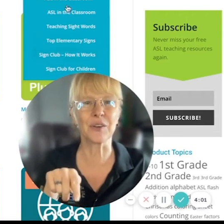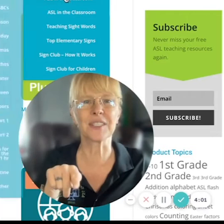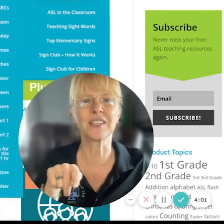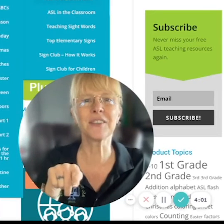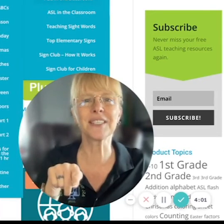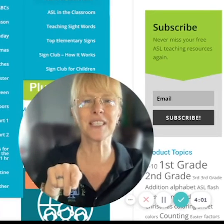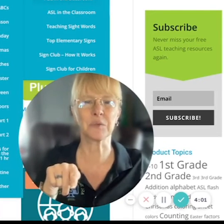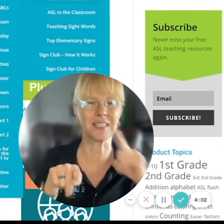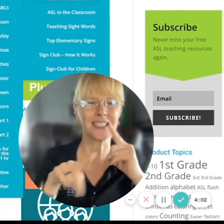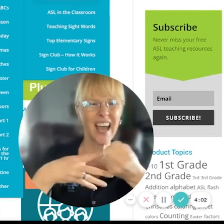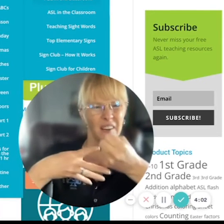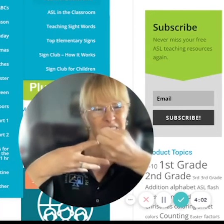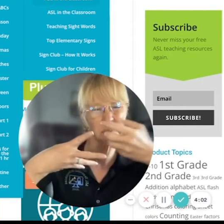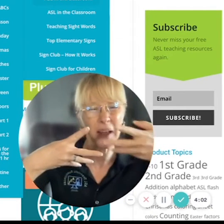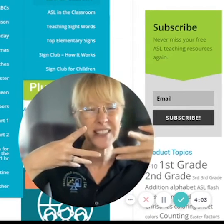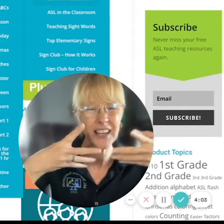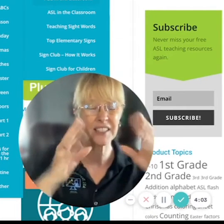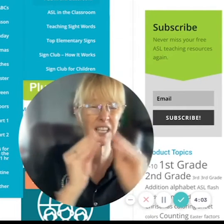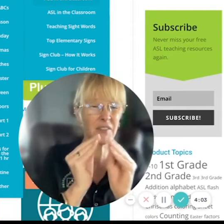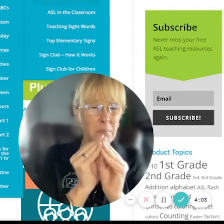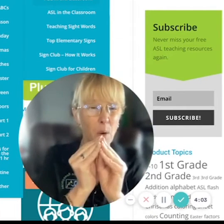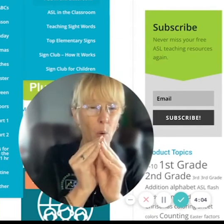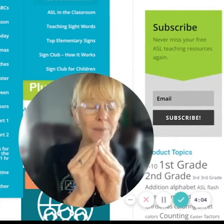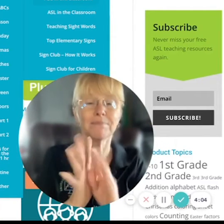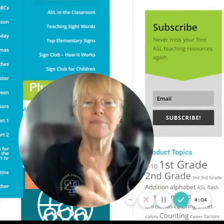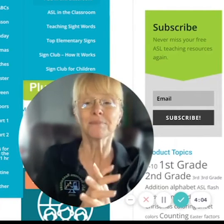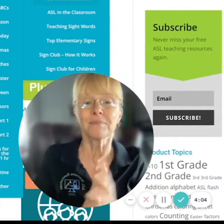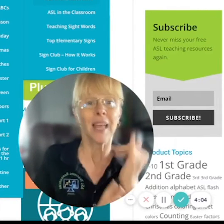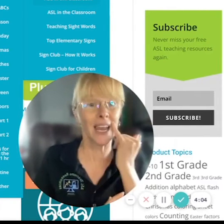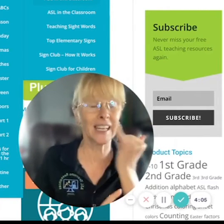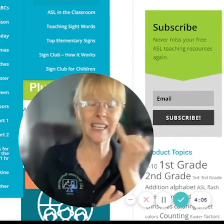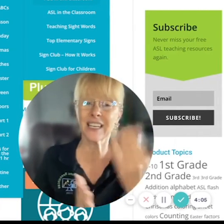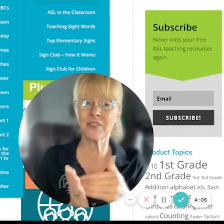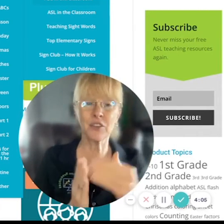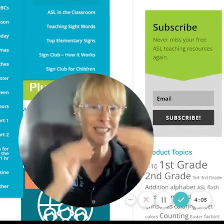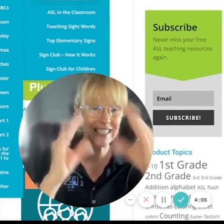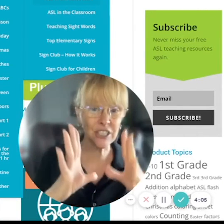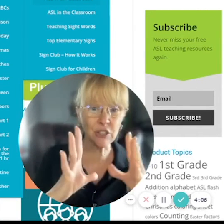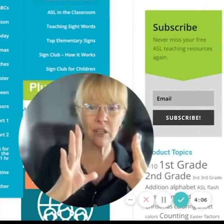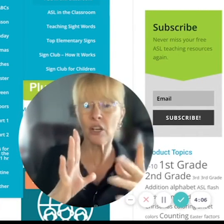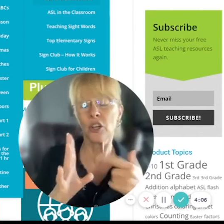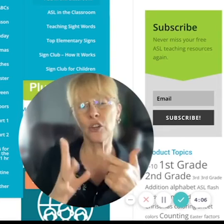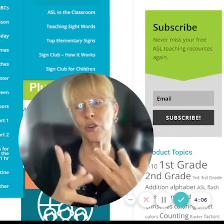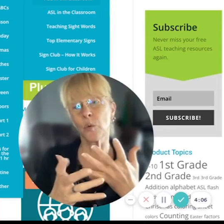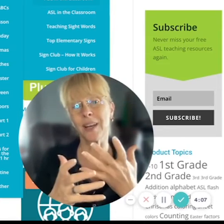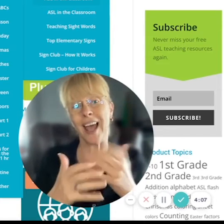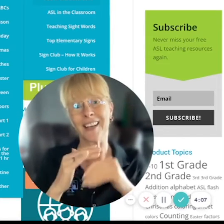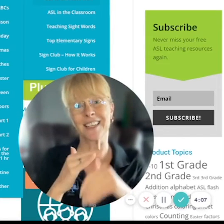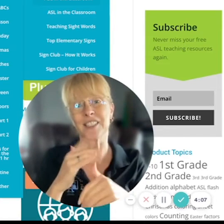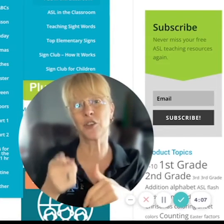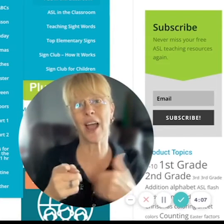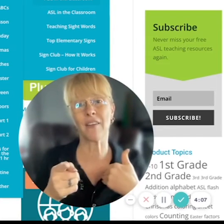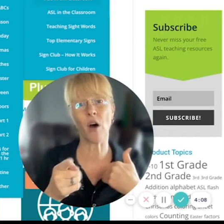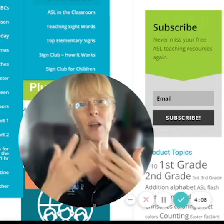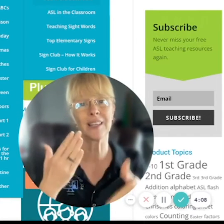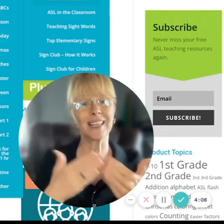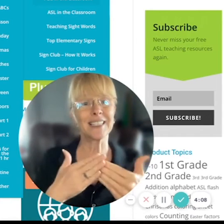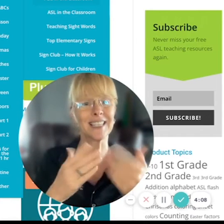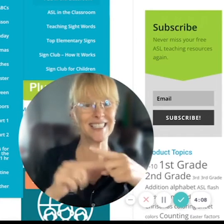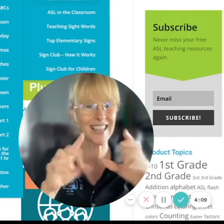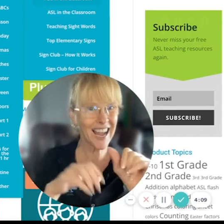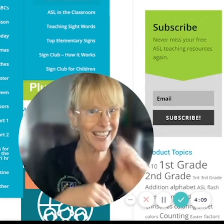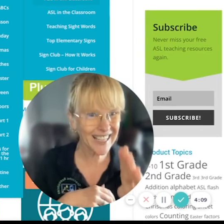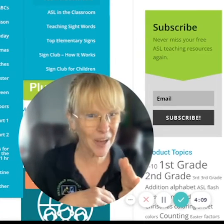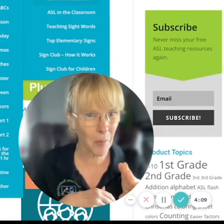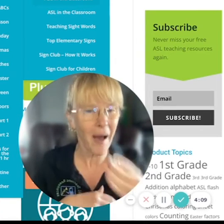these are yours and notice this one see how it expands out to even more and again if you're a teacher you're going to want to access you have all of